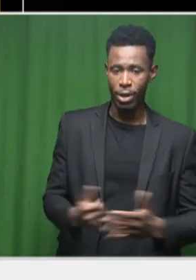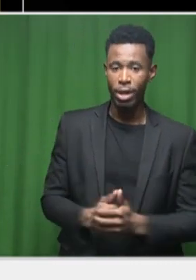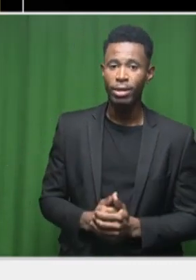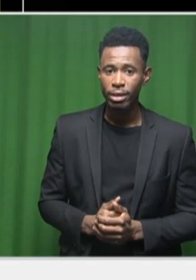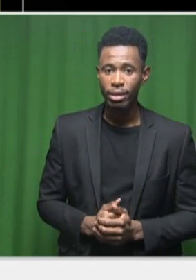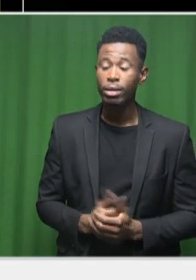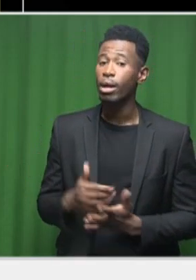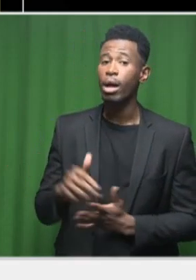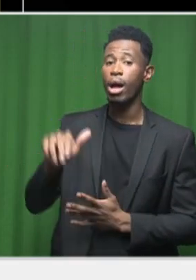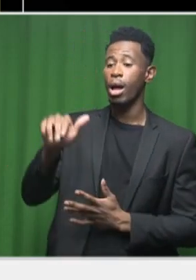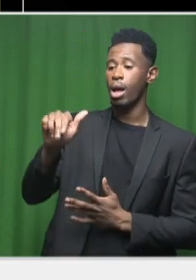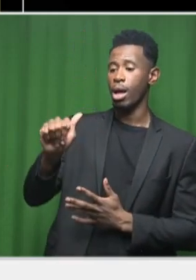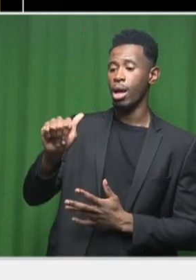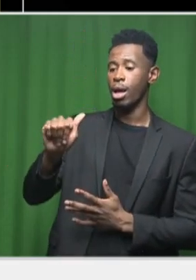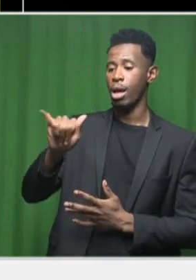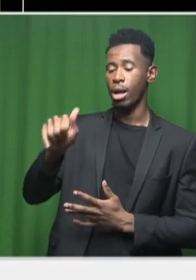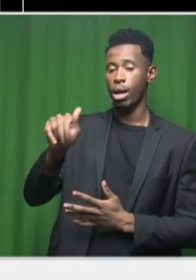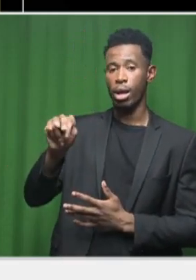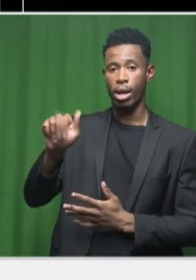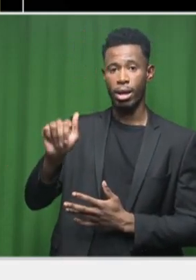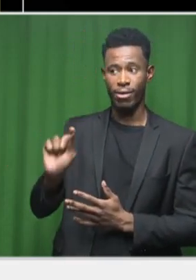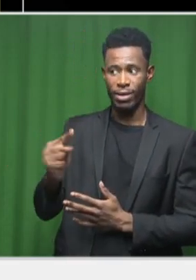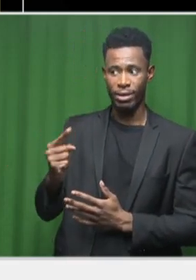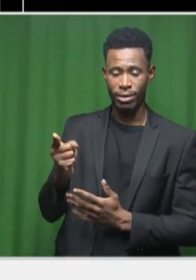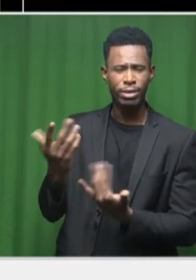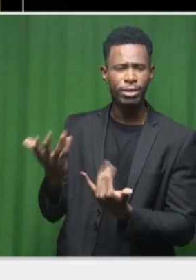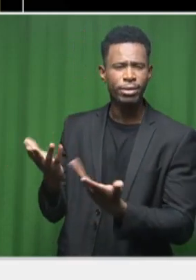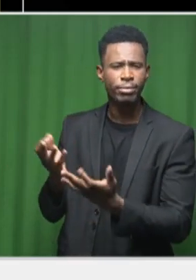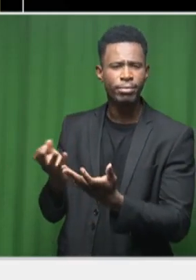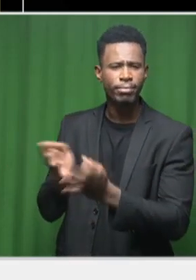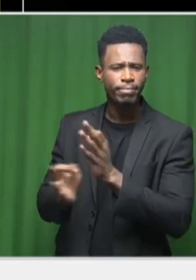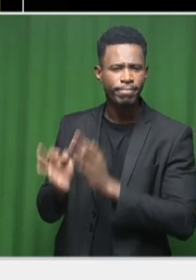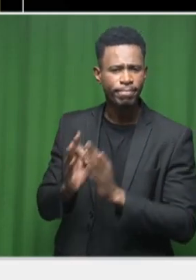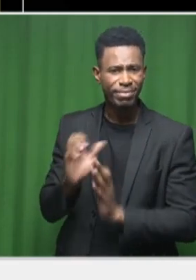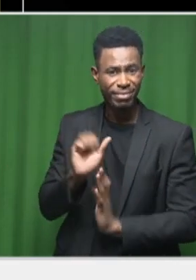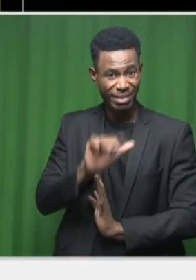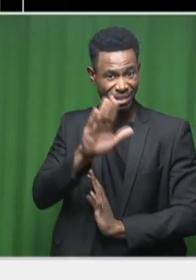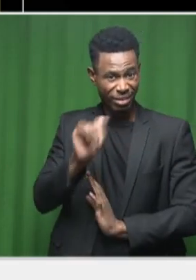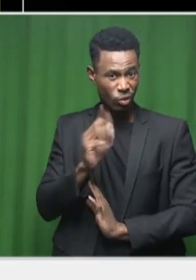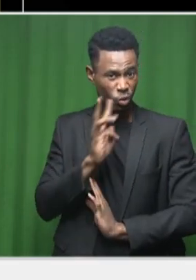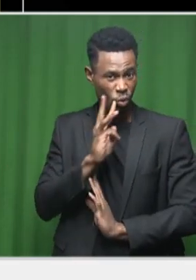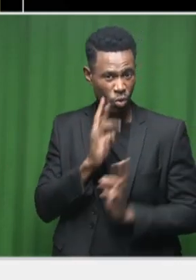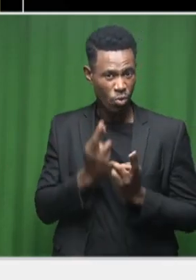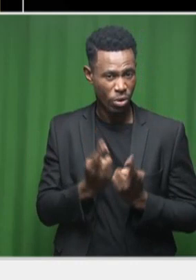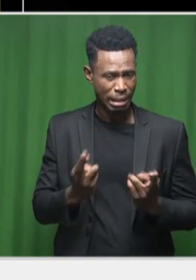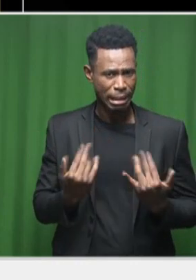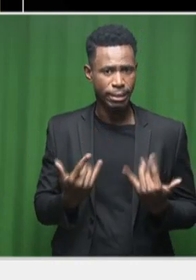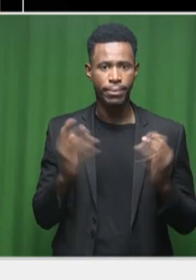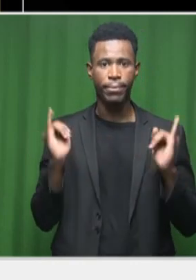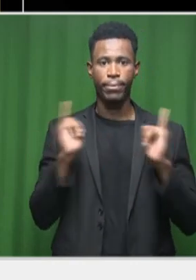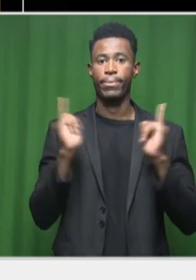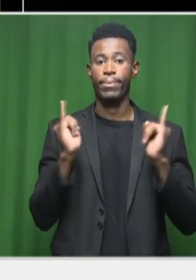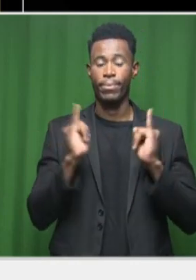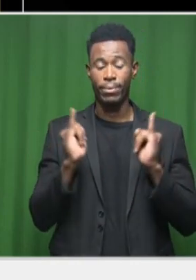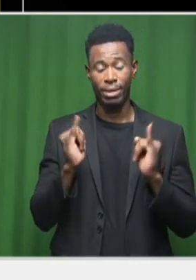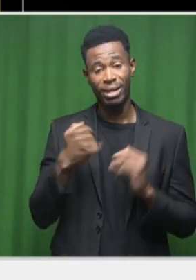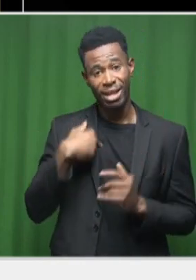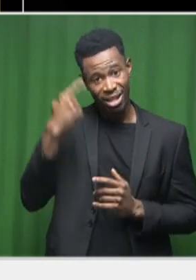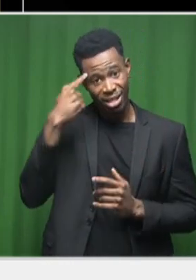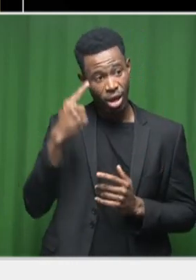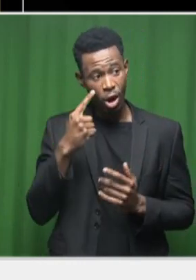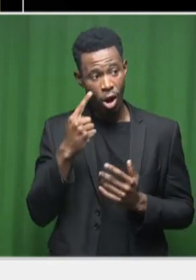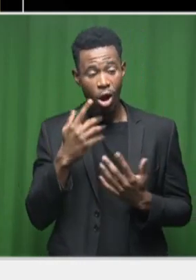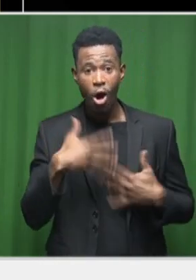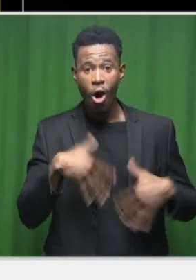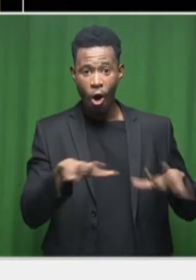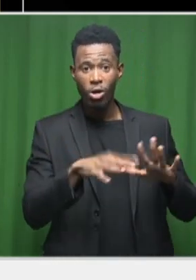start with you. So, South Africa's water resources are at a critical point at this stage, and I think all South Africans can